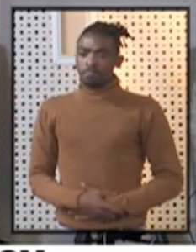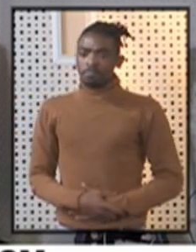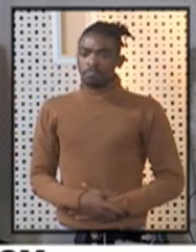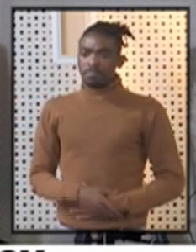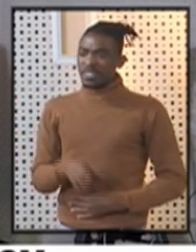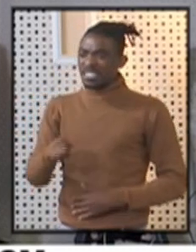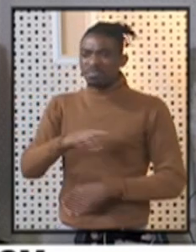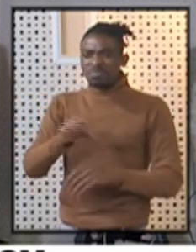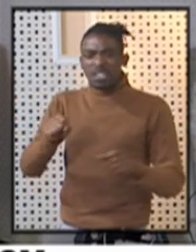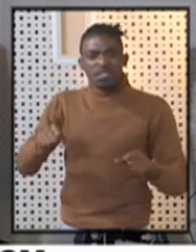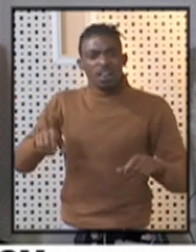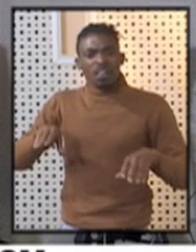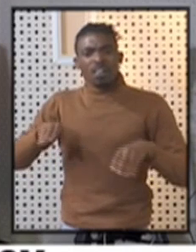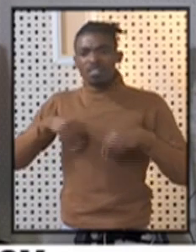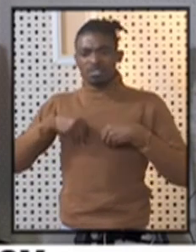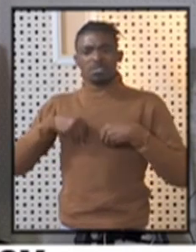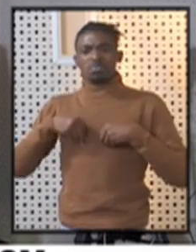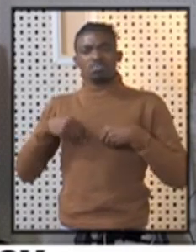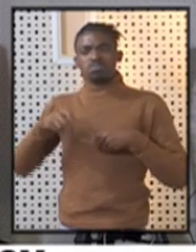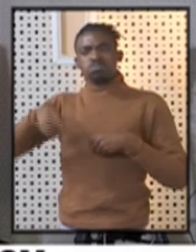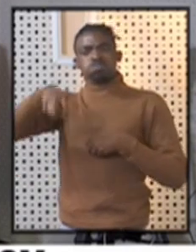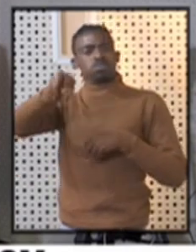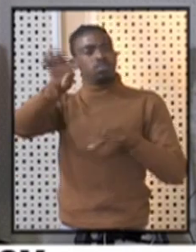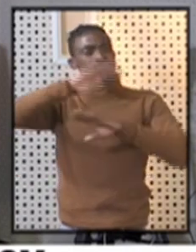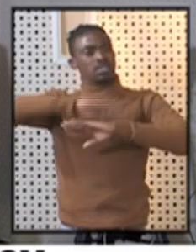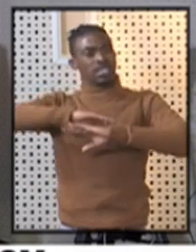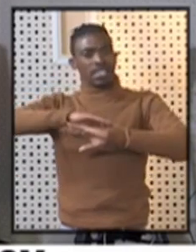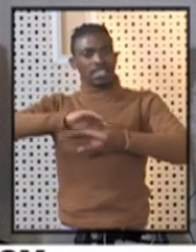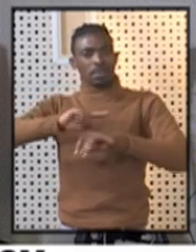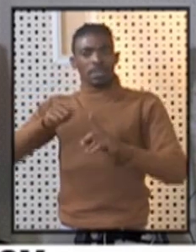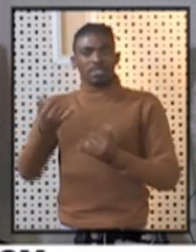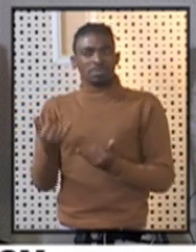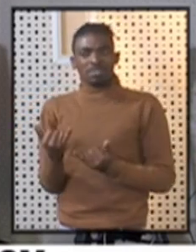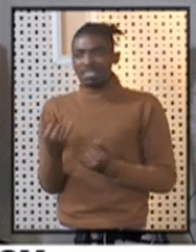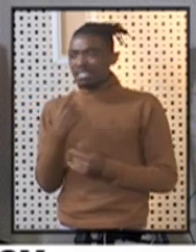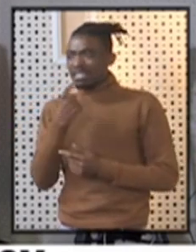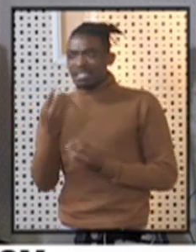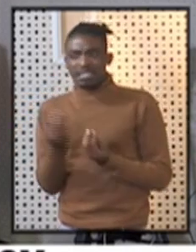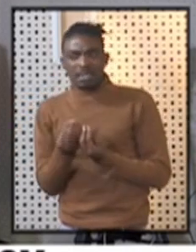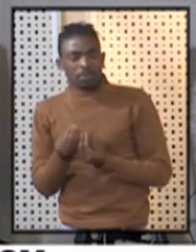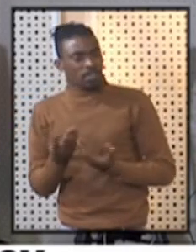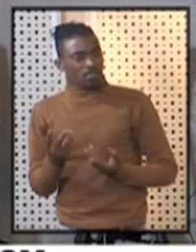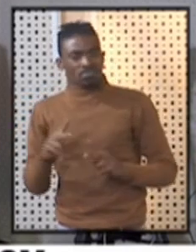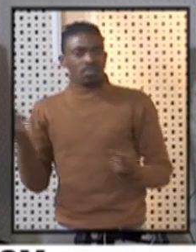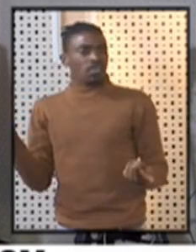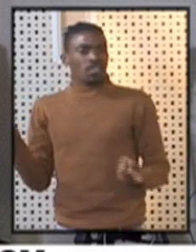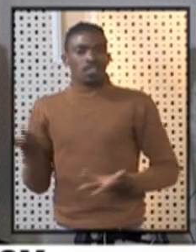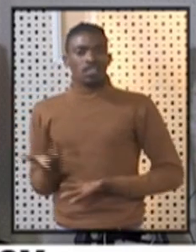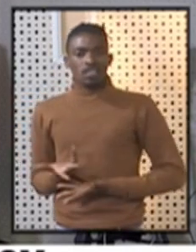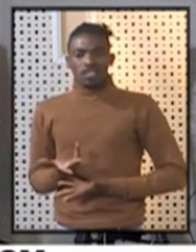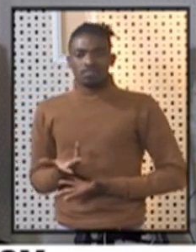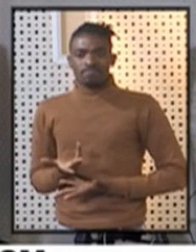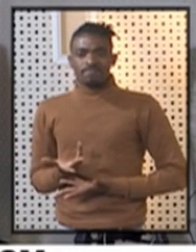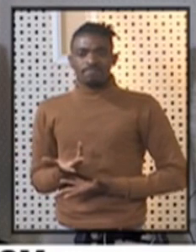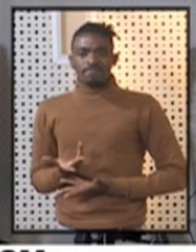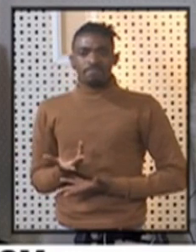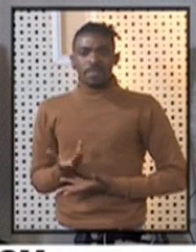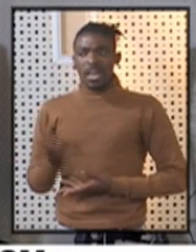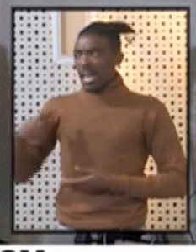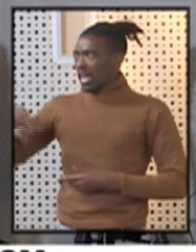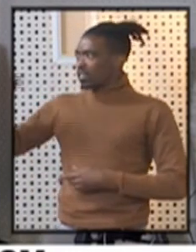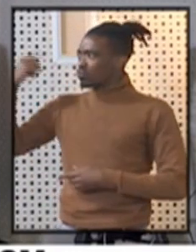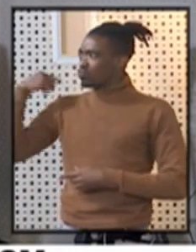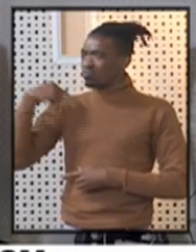been allowed for leisure purposes until today. Yet the regulations published in the last week of June